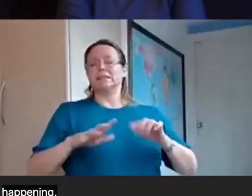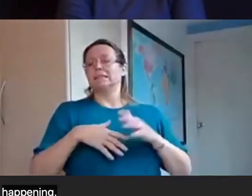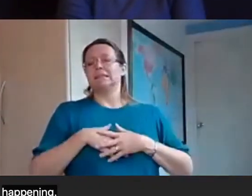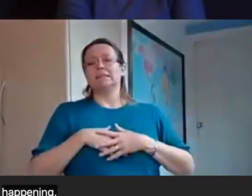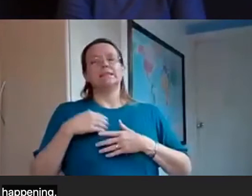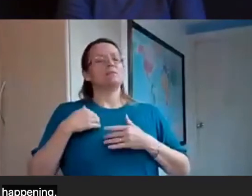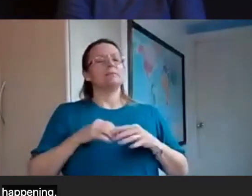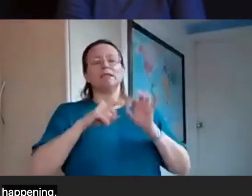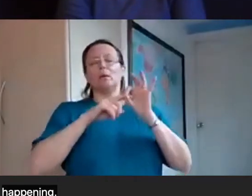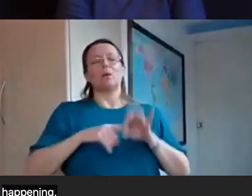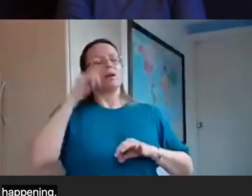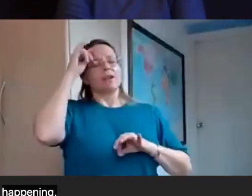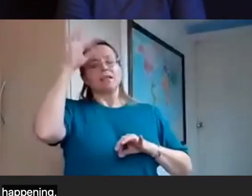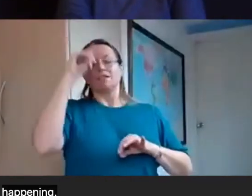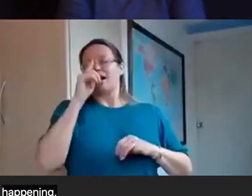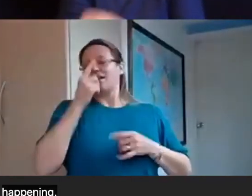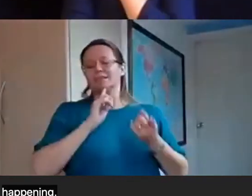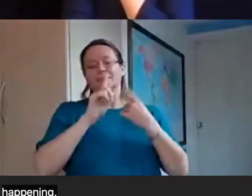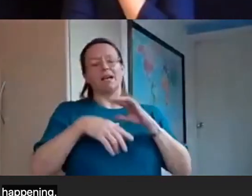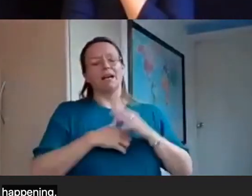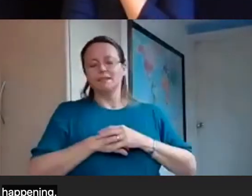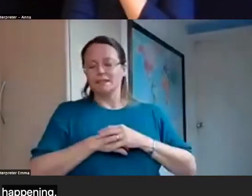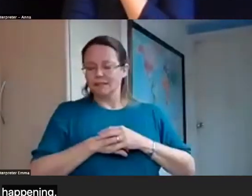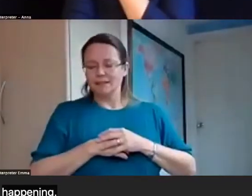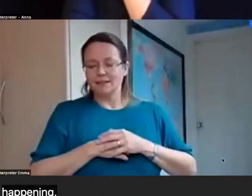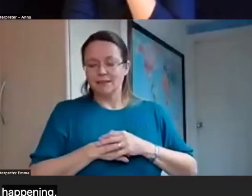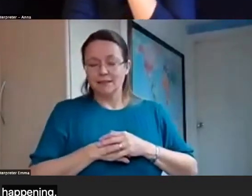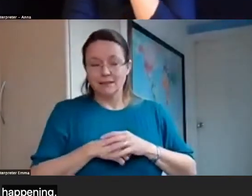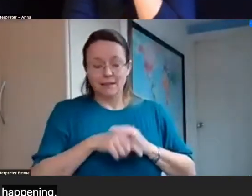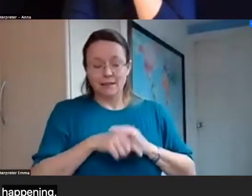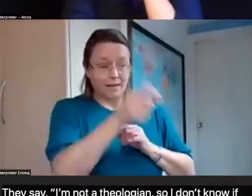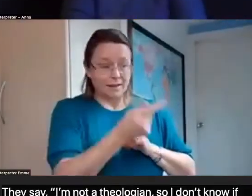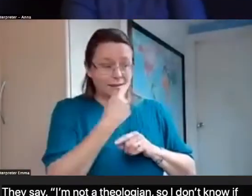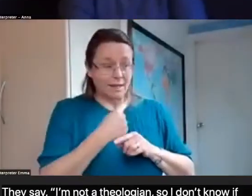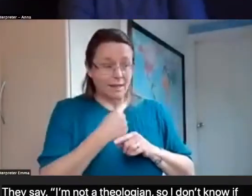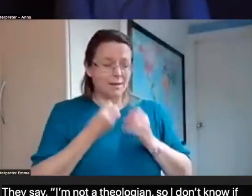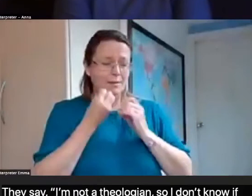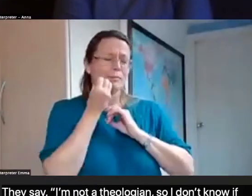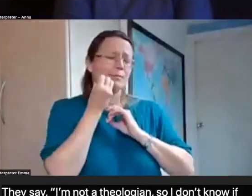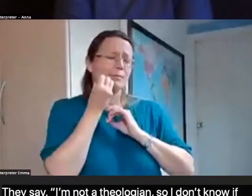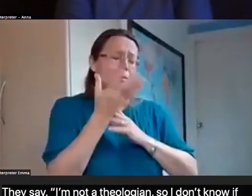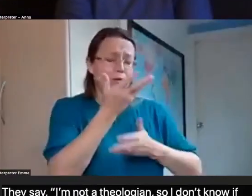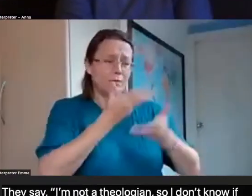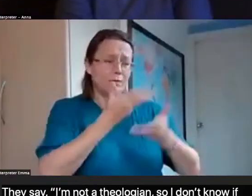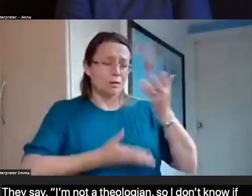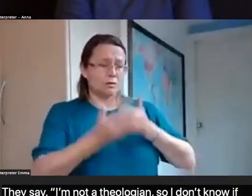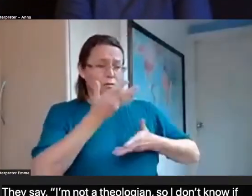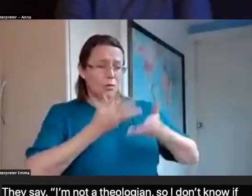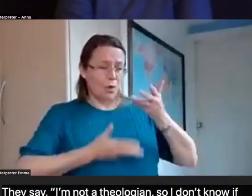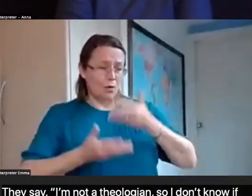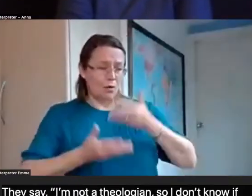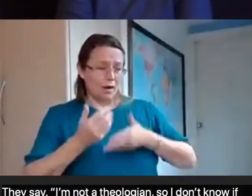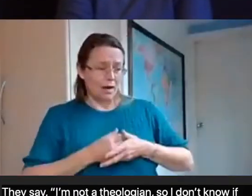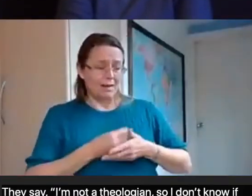a theologian, so I don't know if this is the right thing to say. And then they tell me an unbelievable, beautiful story. And these stories have taught me more about